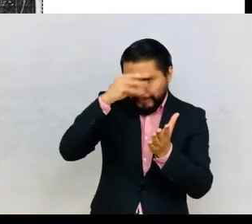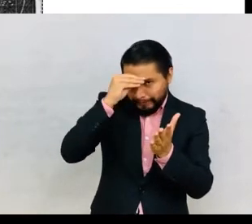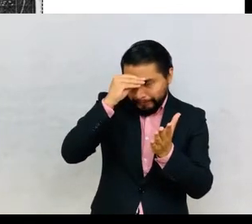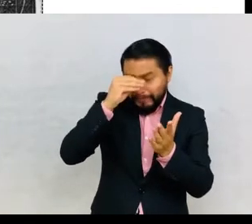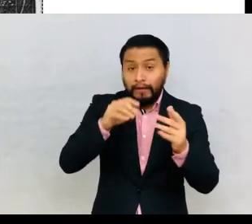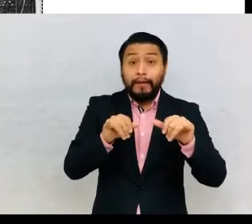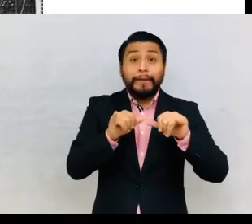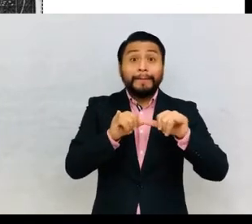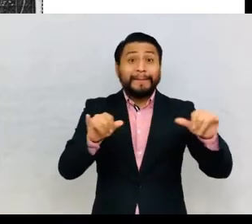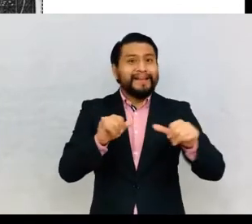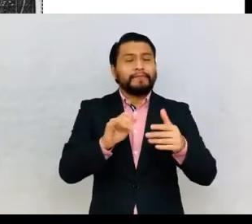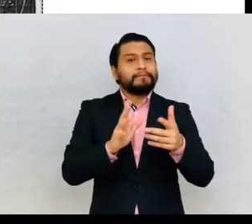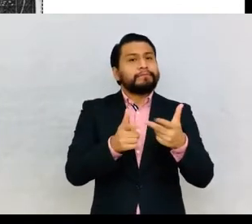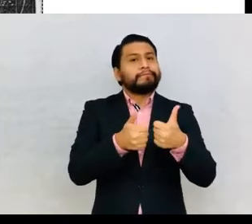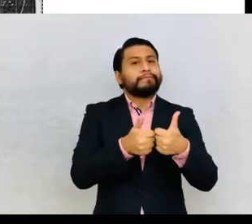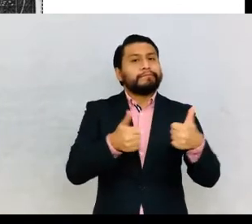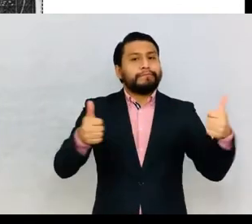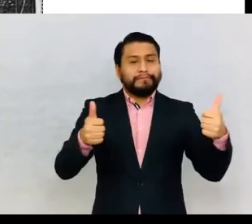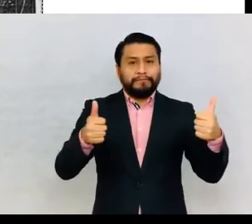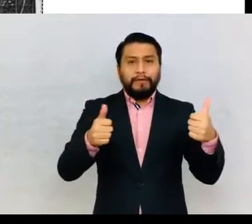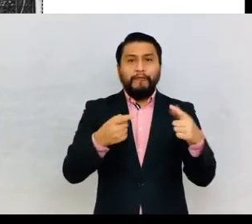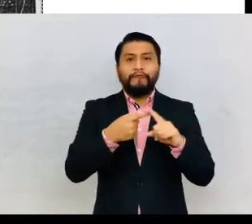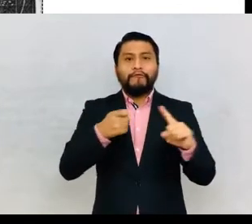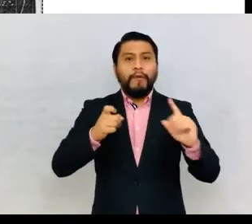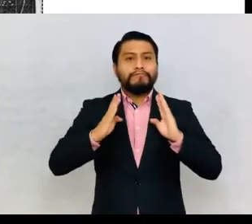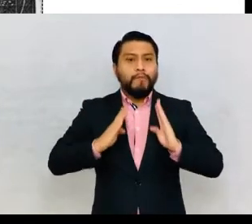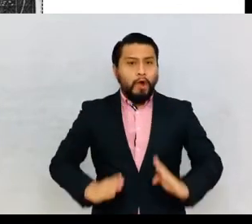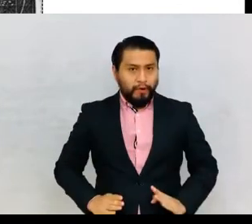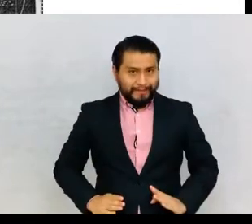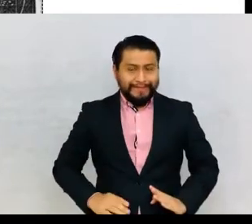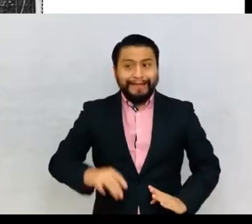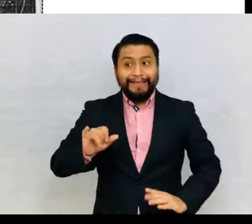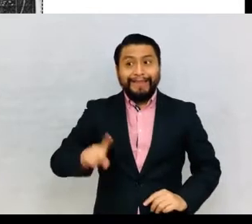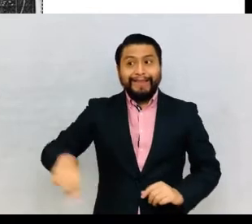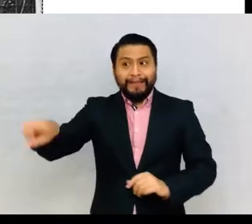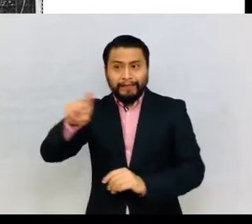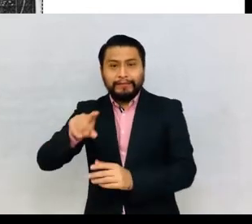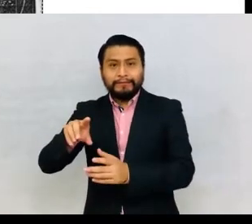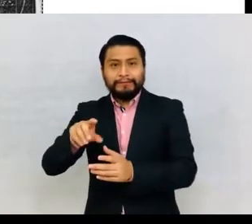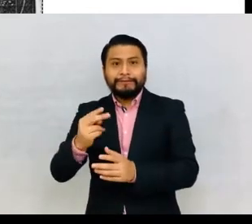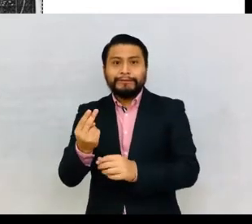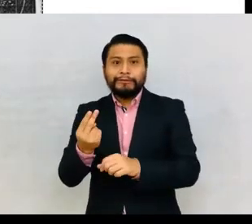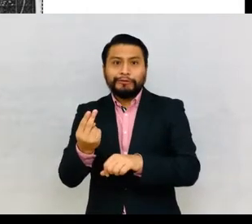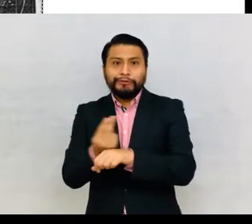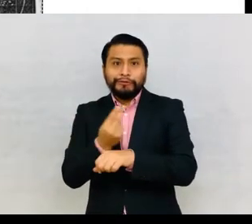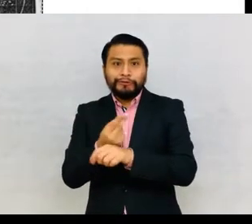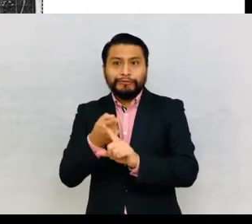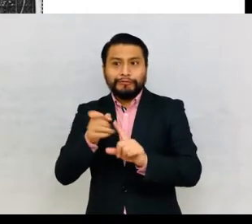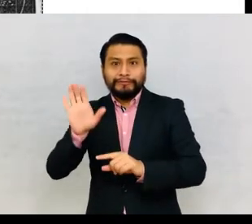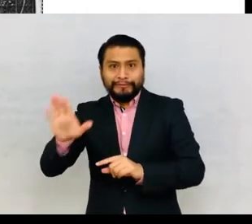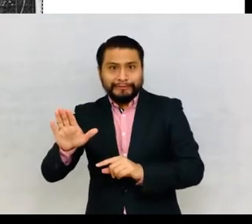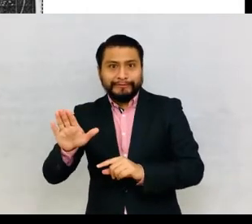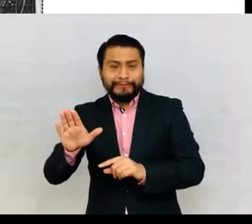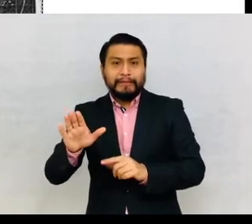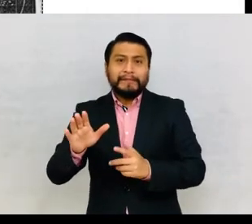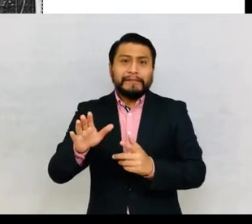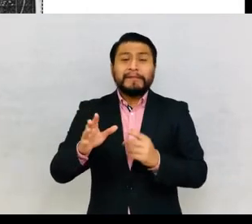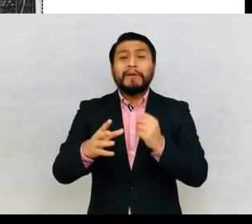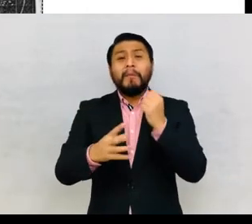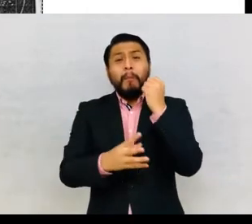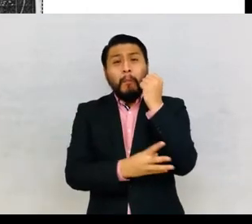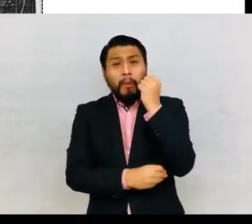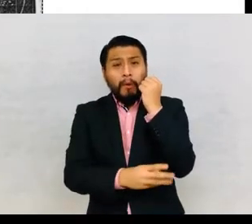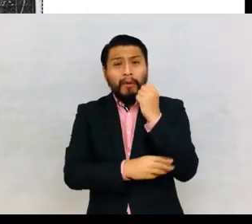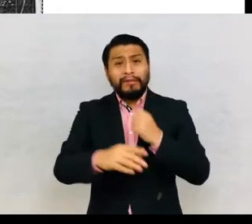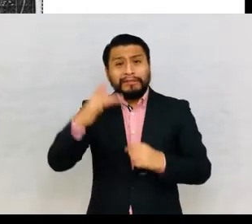to the measurements of the body that they have taken from that child. Very poor intelligence, bad